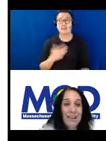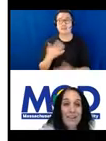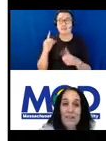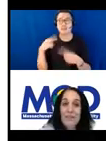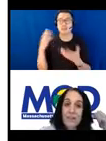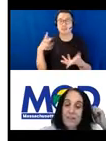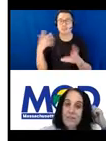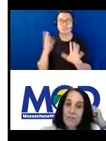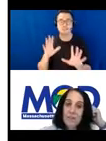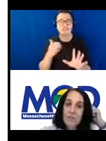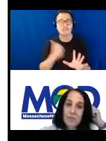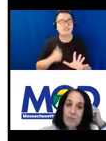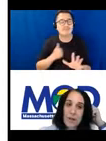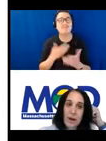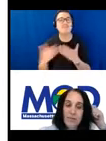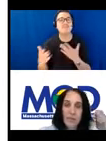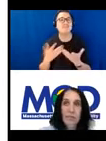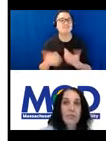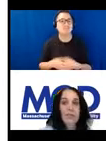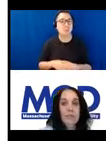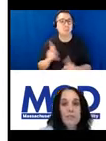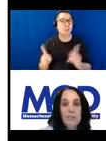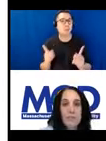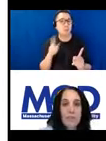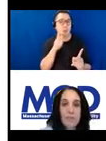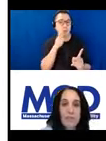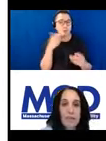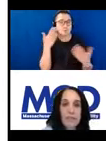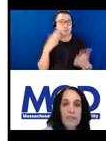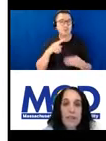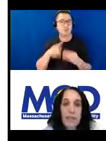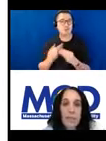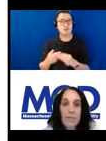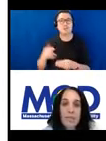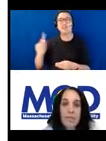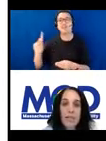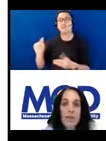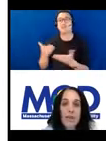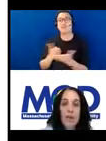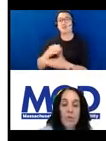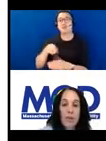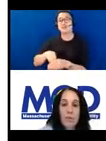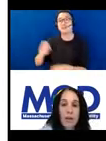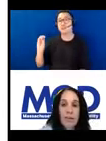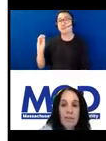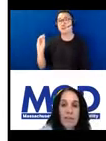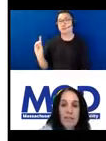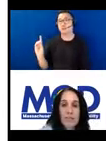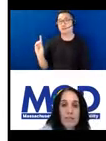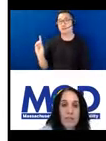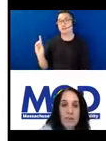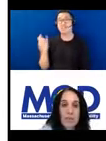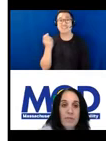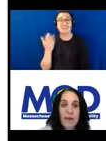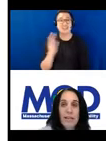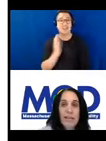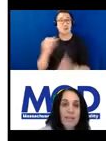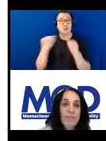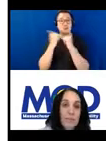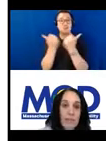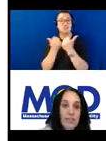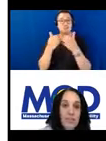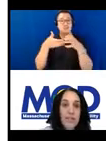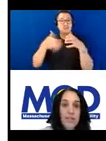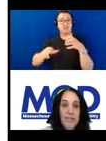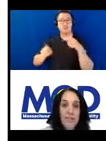Hello. So for those of you who are not familiar with the Disability Rights Unit at MOD, we're the part of the agency that provides